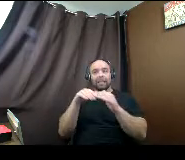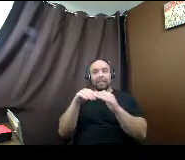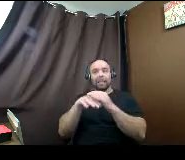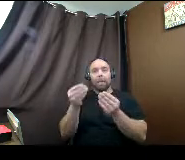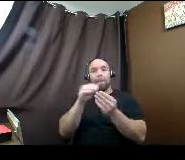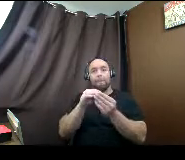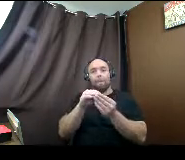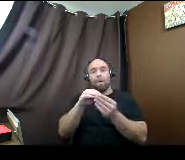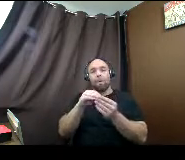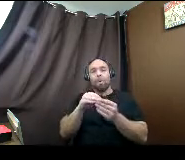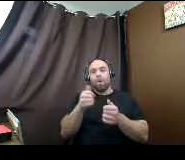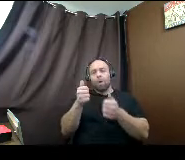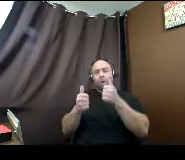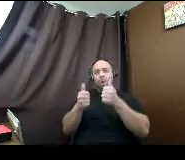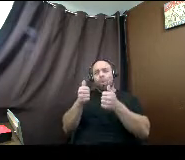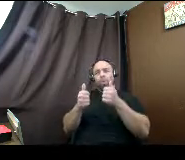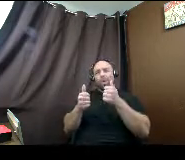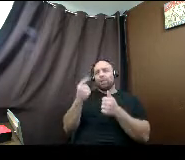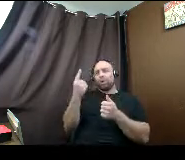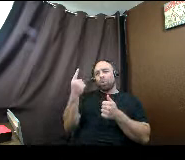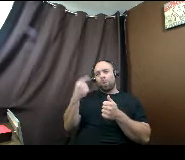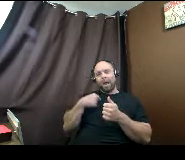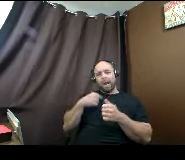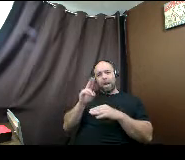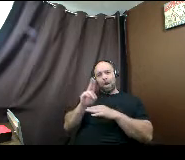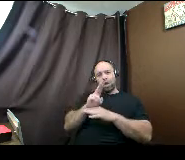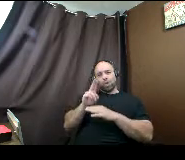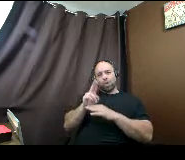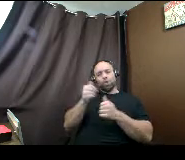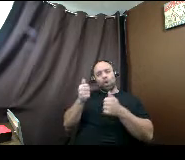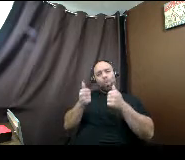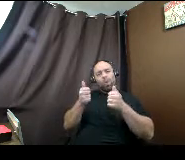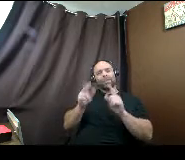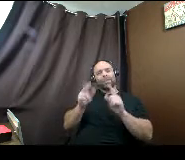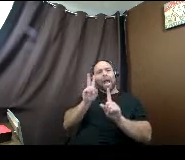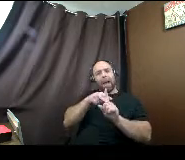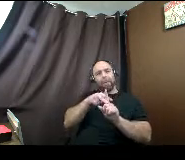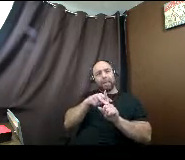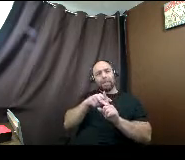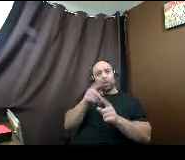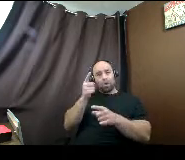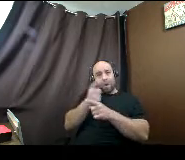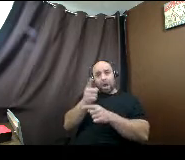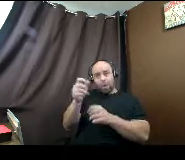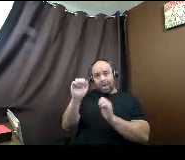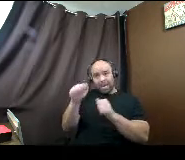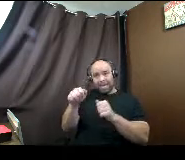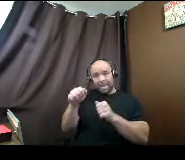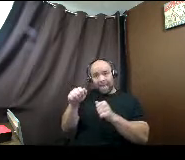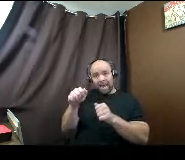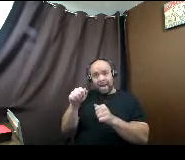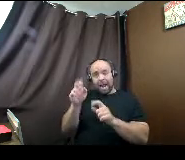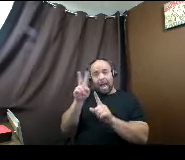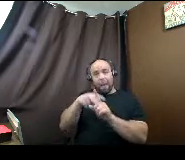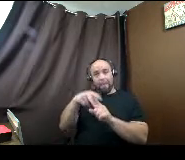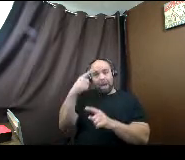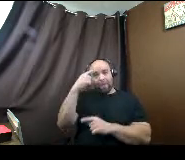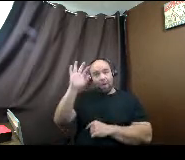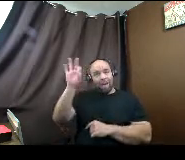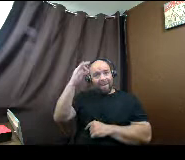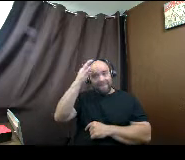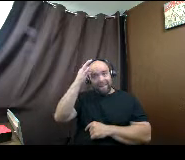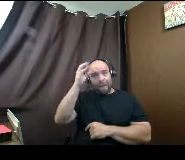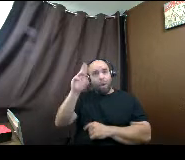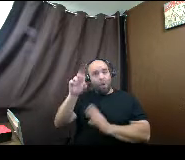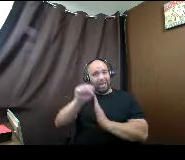one do I use? I'm a bit confused about which application. Is it right that you can apply only for the federal or the state assistance?